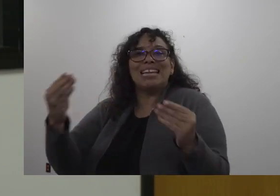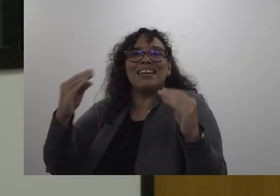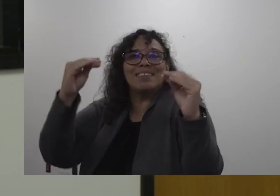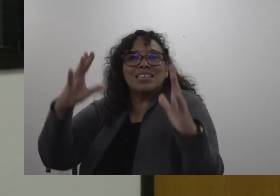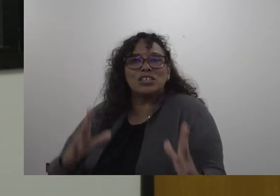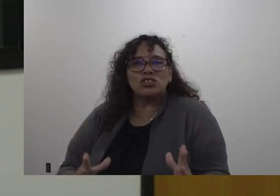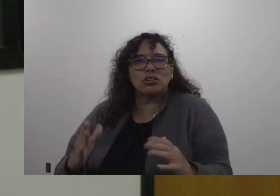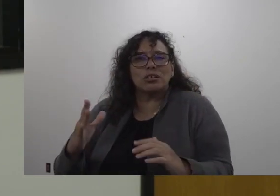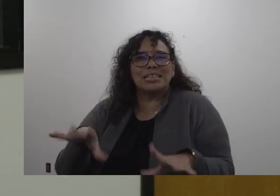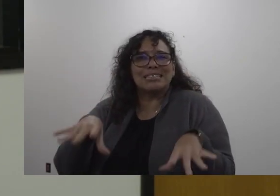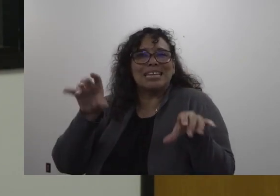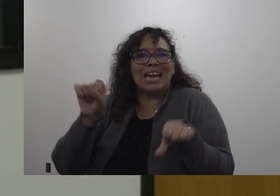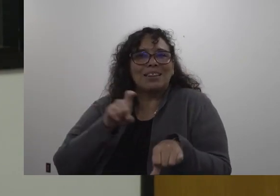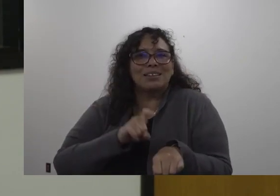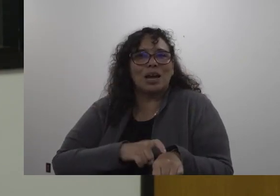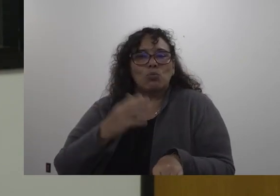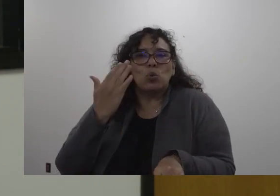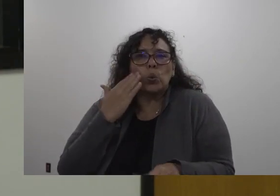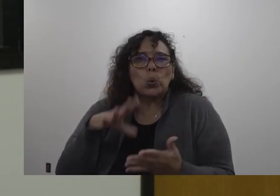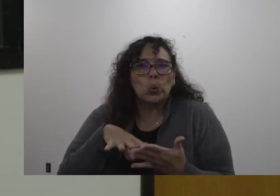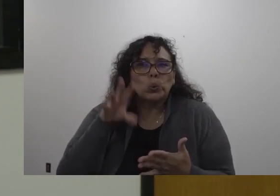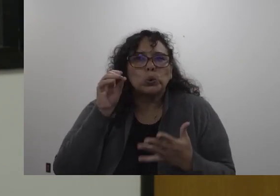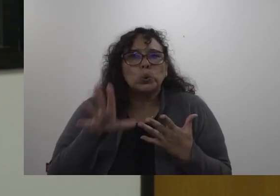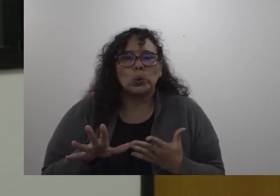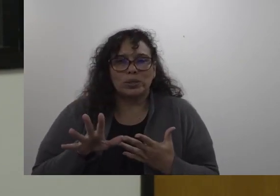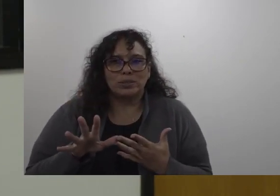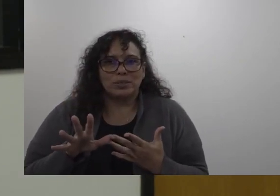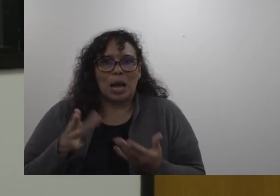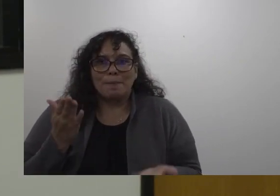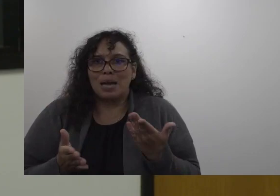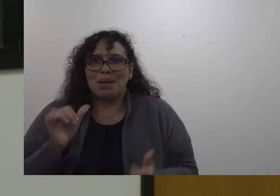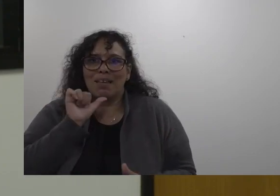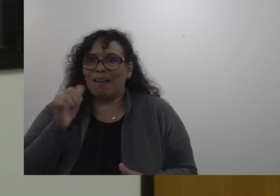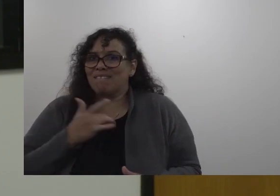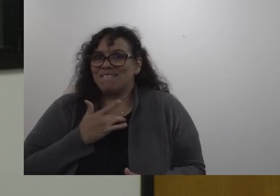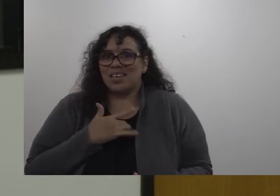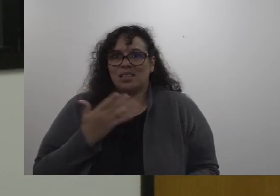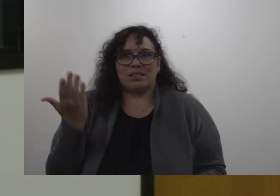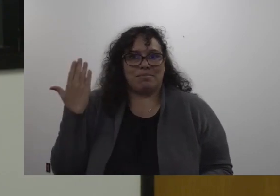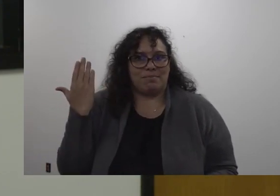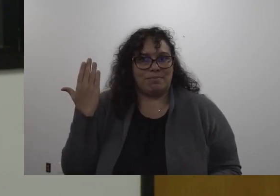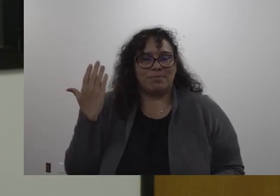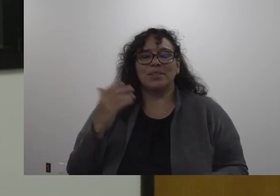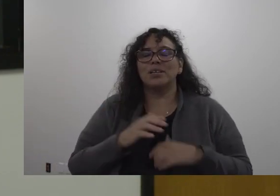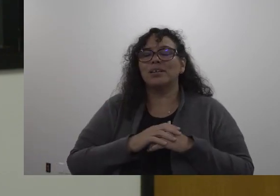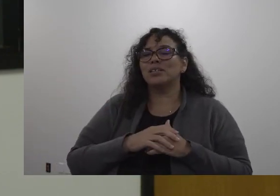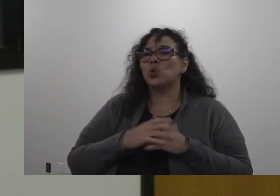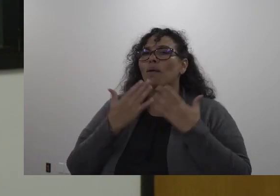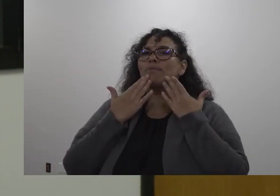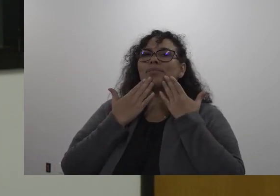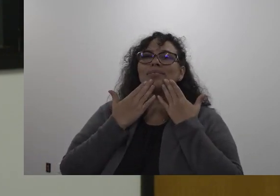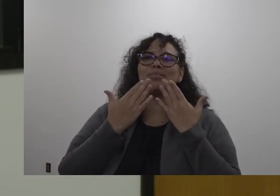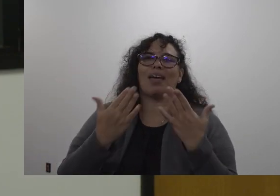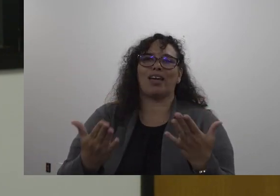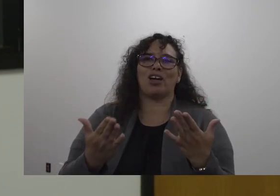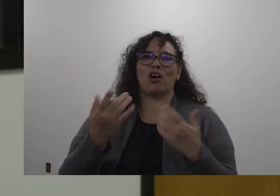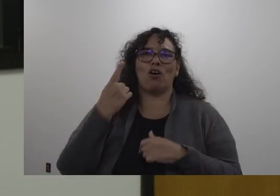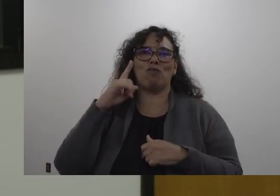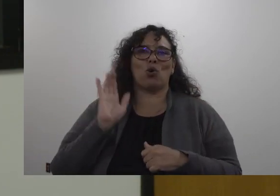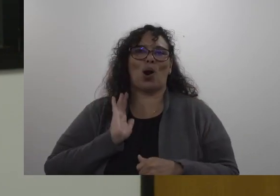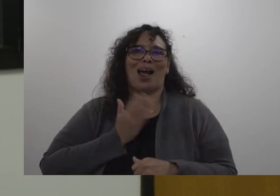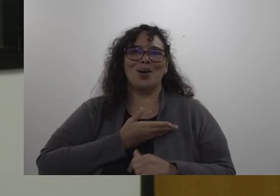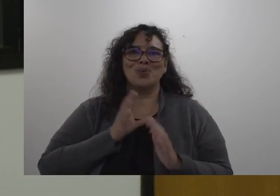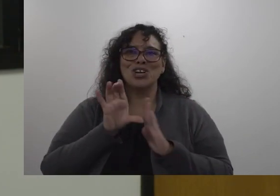to know students in a way that they may not have felt they were empowered to do in the past and so I'm thankful for our curriculum